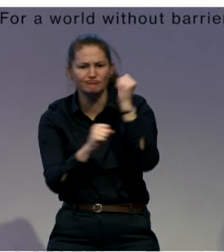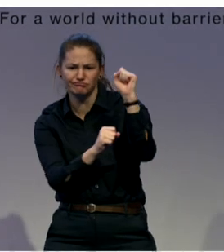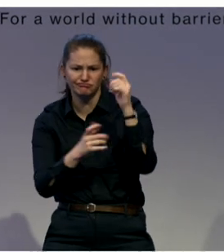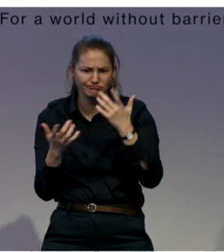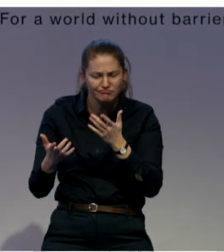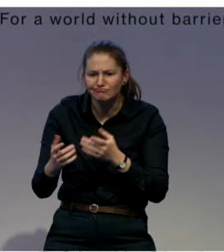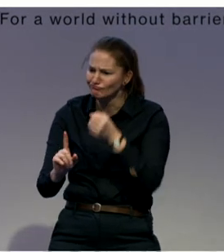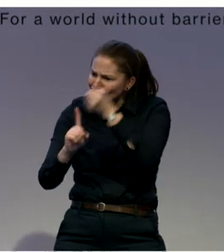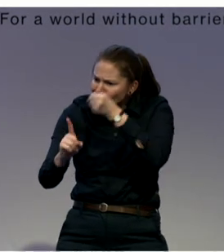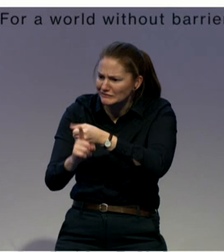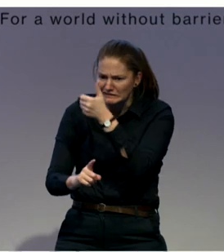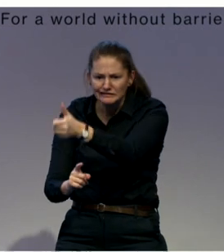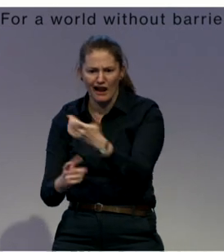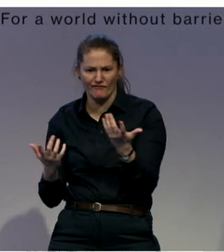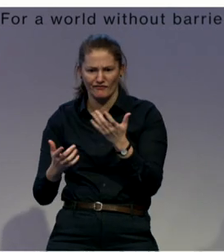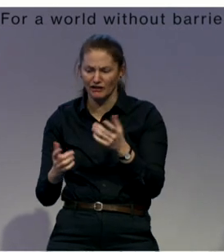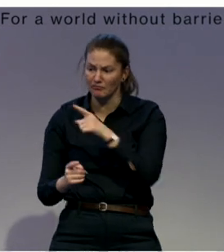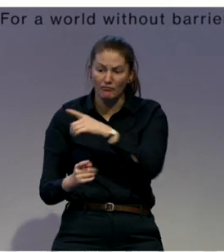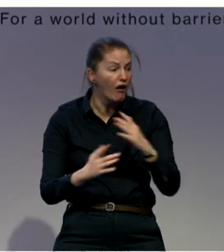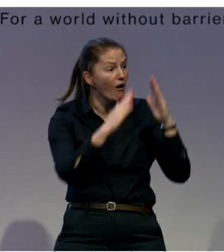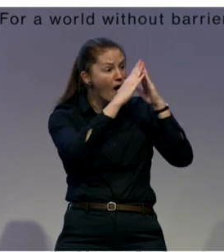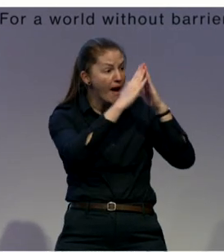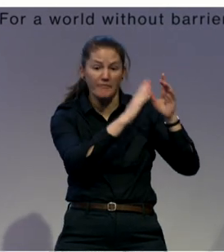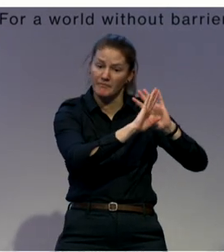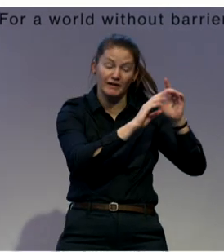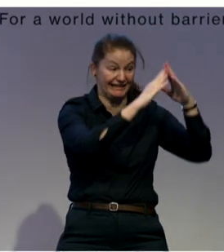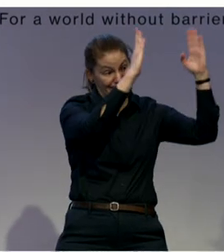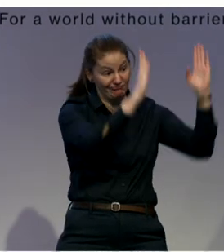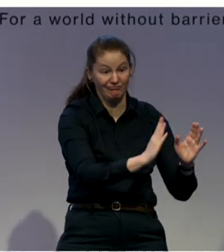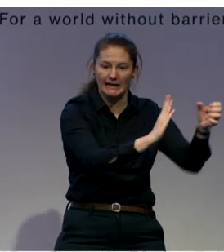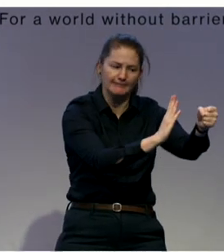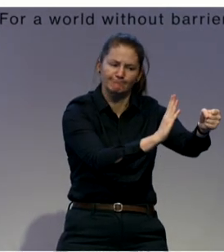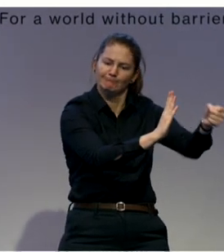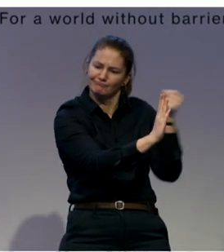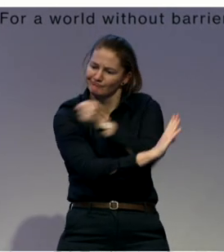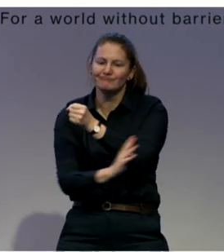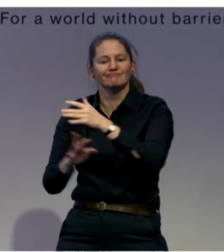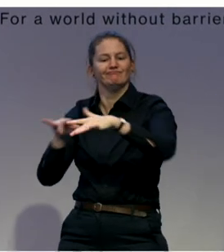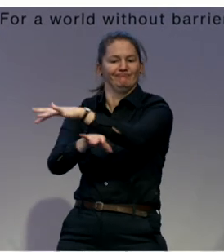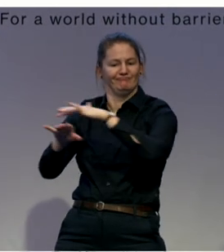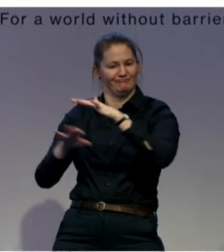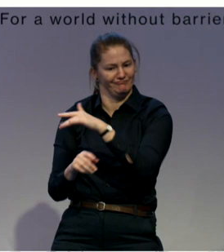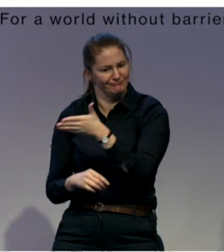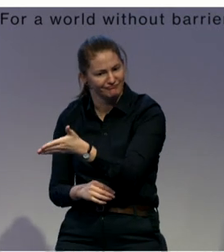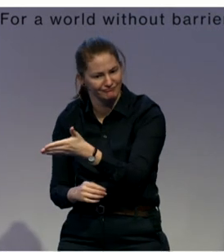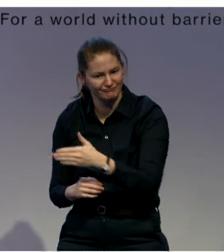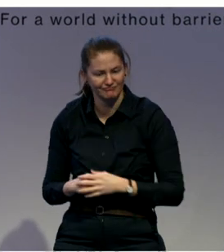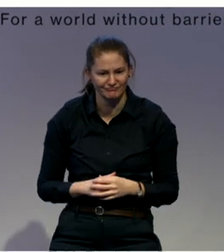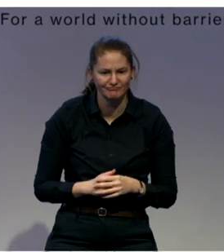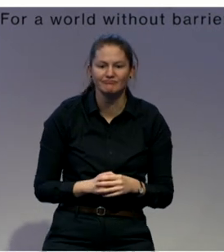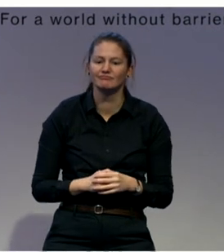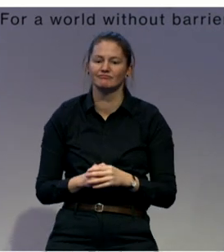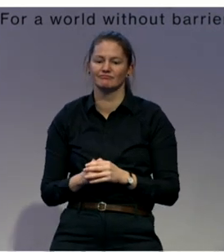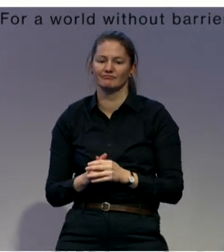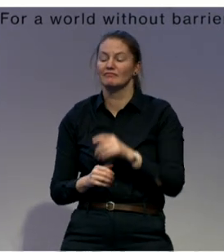prepare the environment at community level and to provide support close